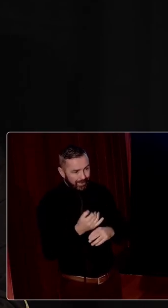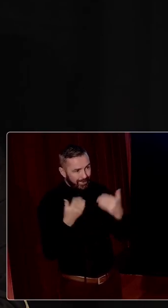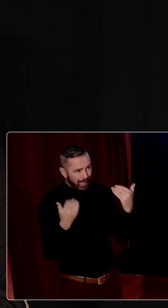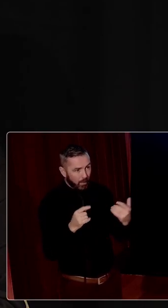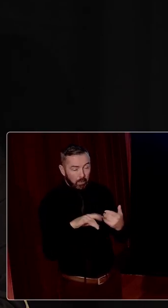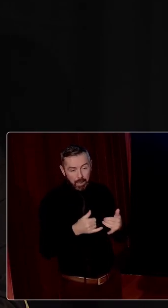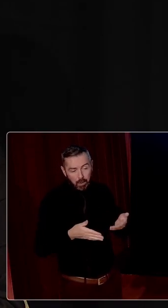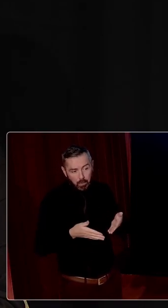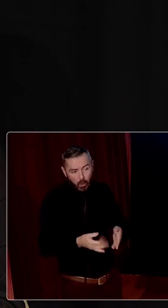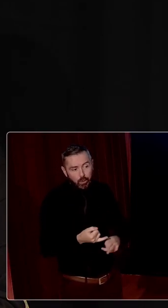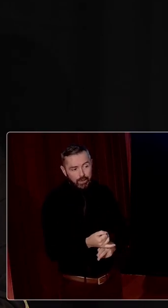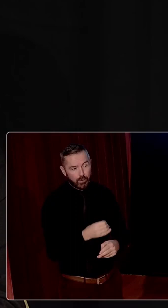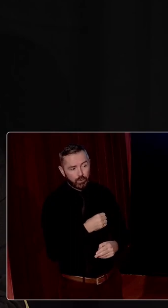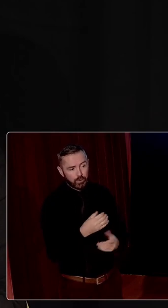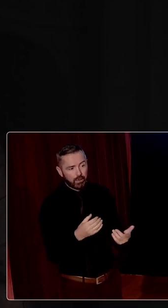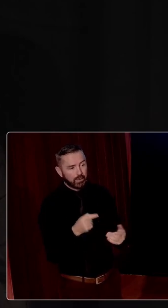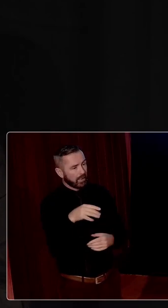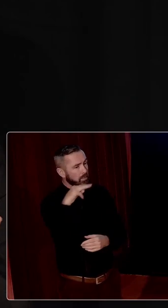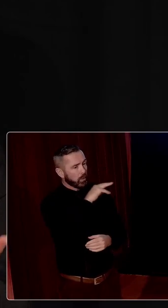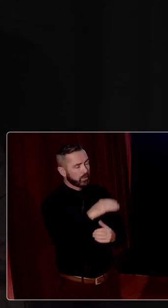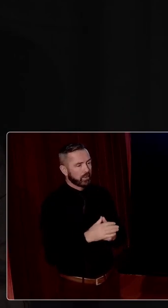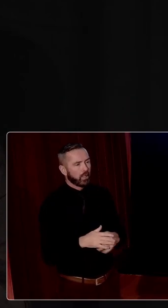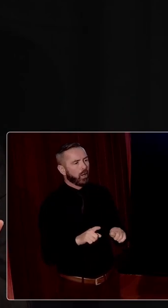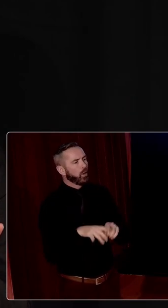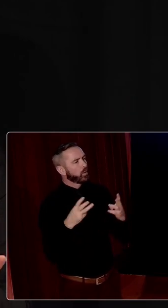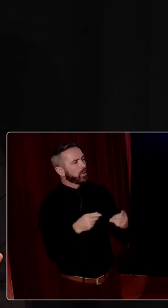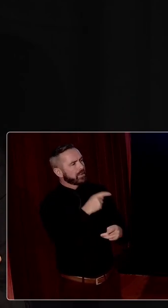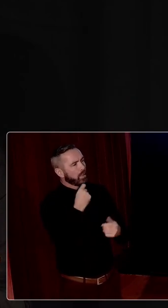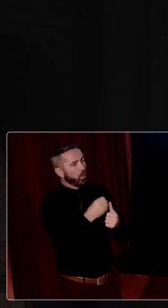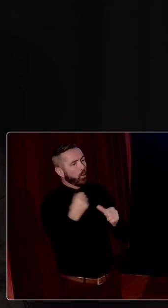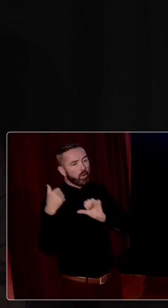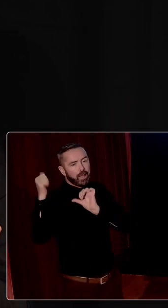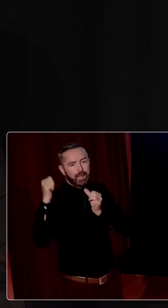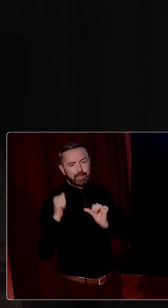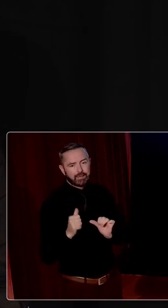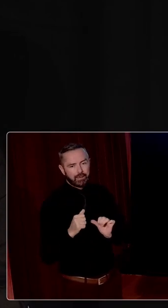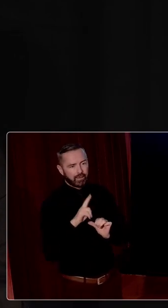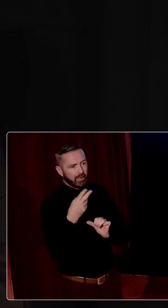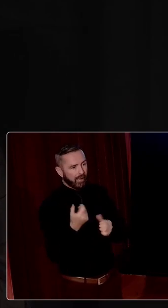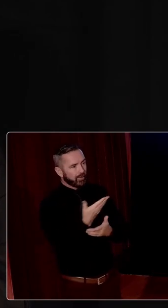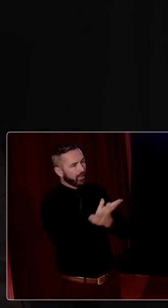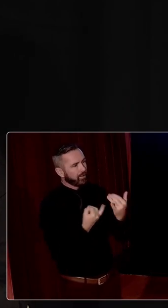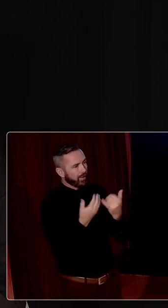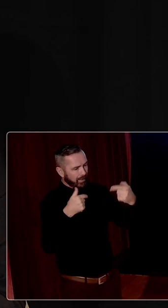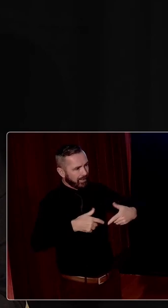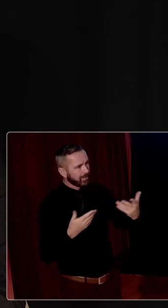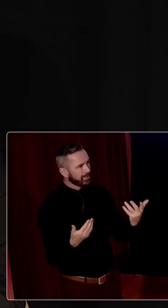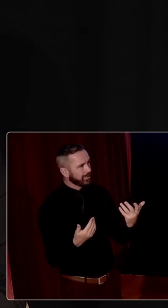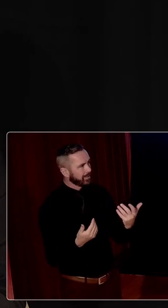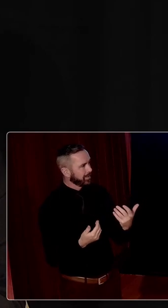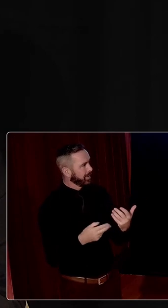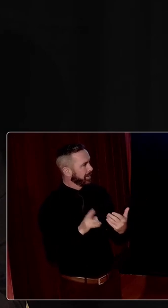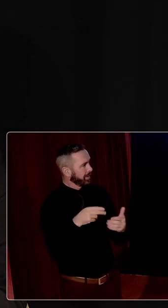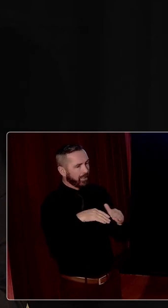probably were born in. So I think that that's important. I would also just like to say another legacy of it is we can have this conversation. We can go into